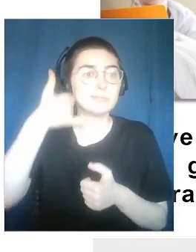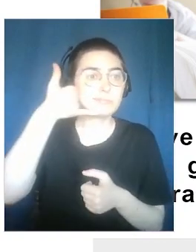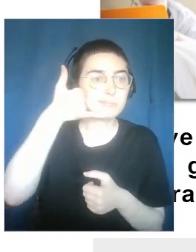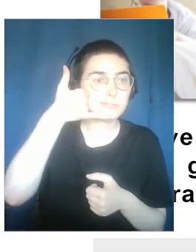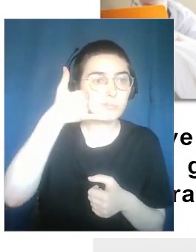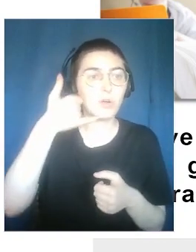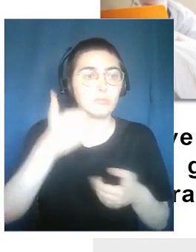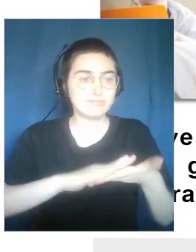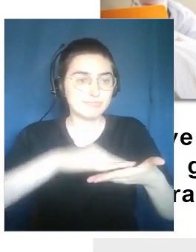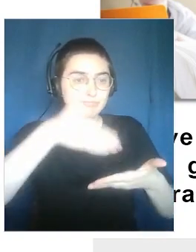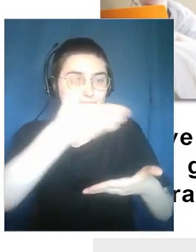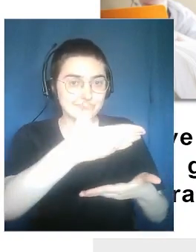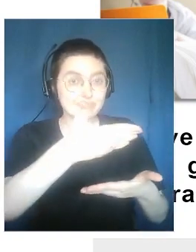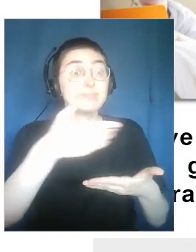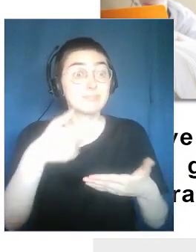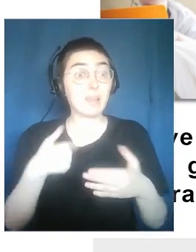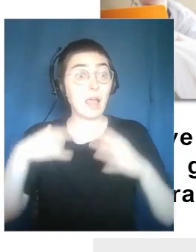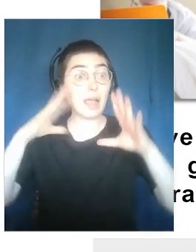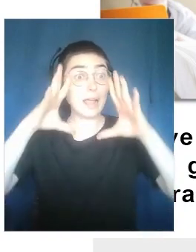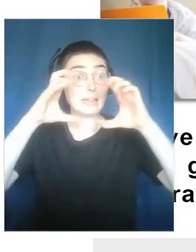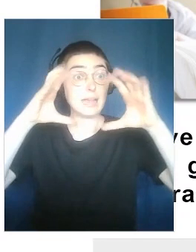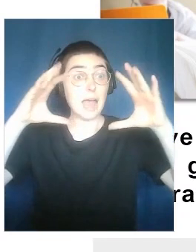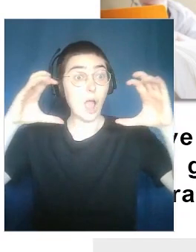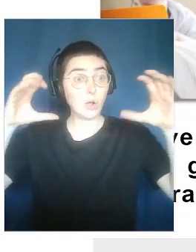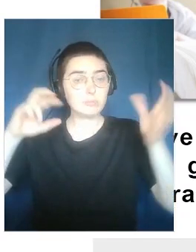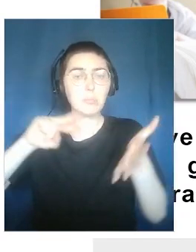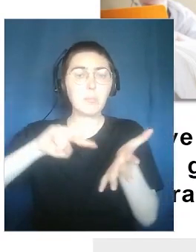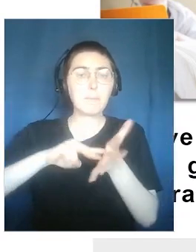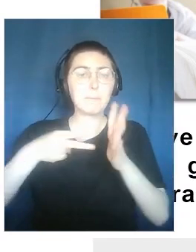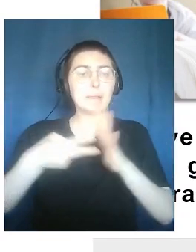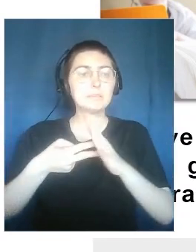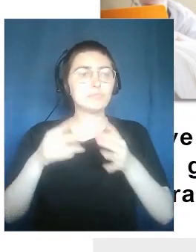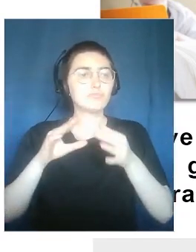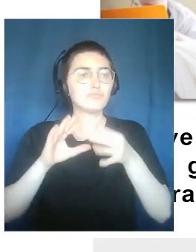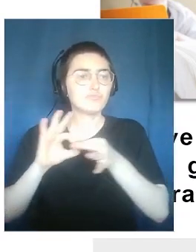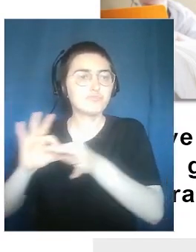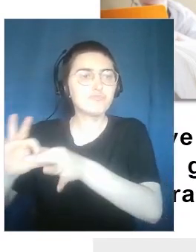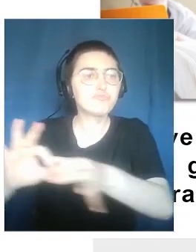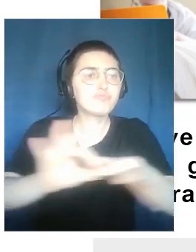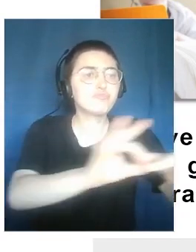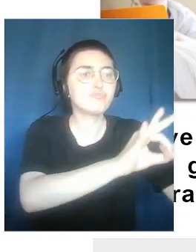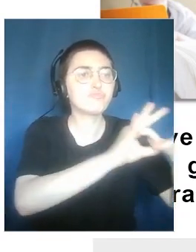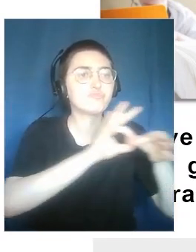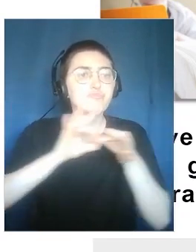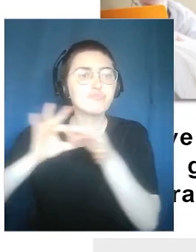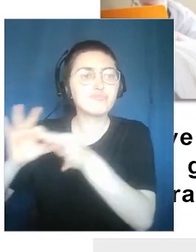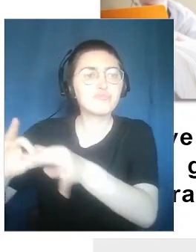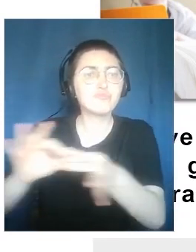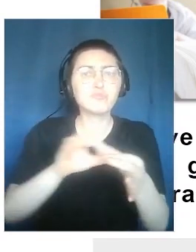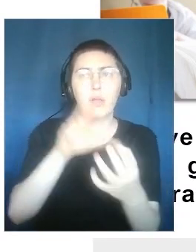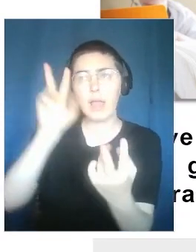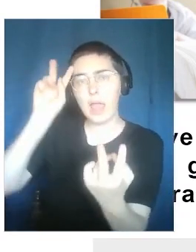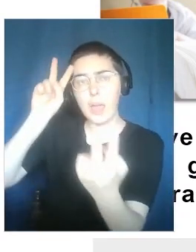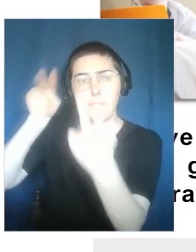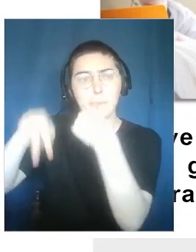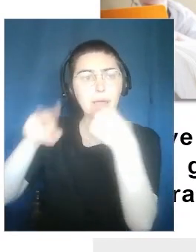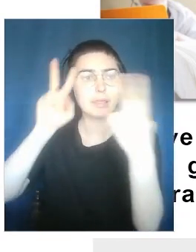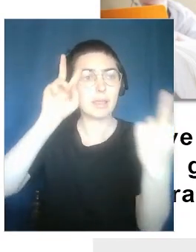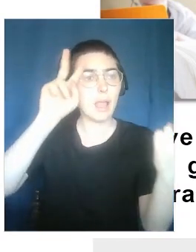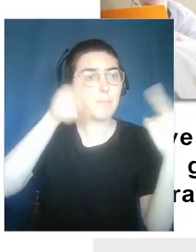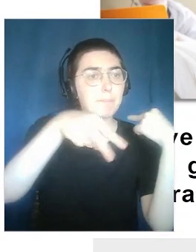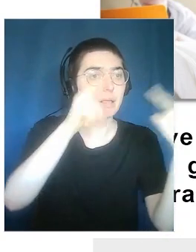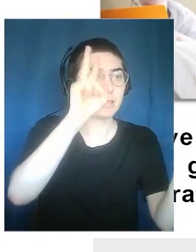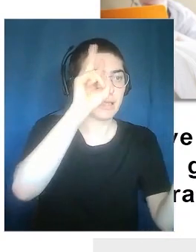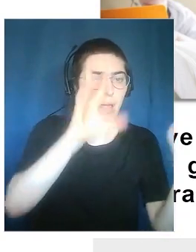WhatsApp and things like that. The cloud experience is a sympathetic experience. But it's a different